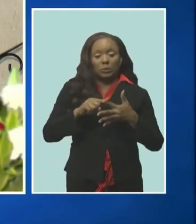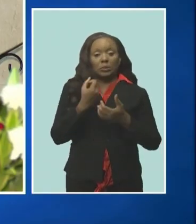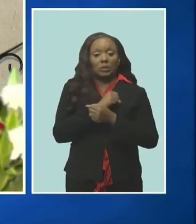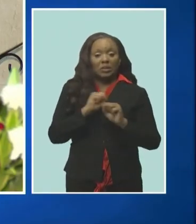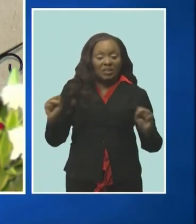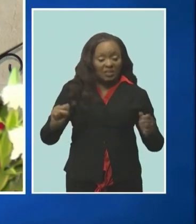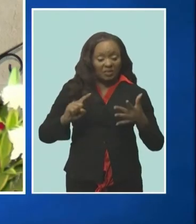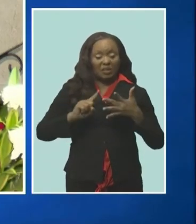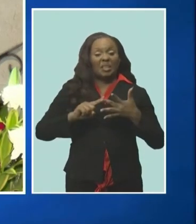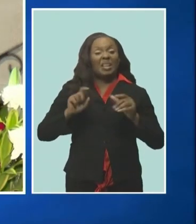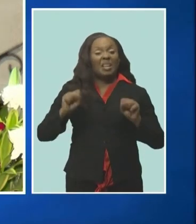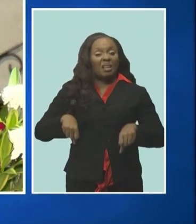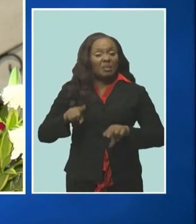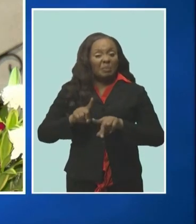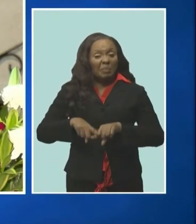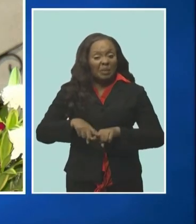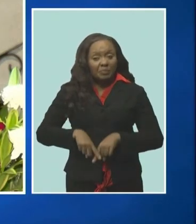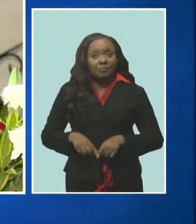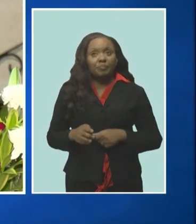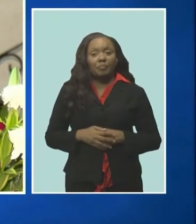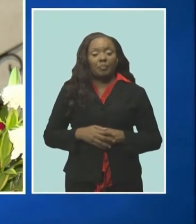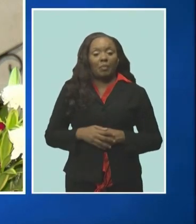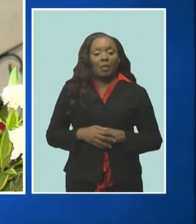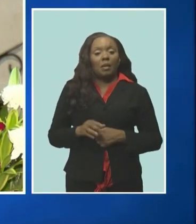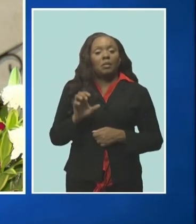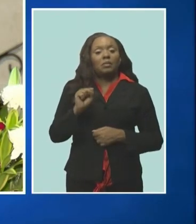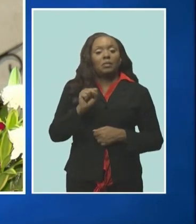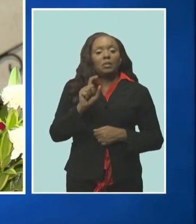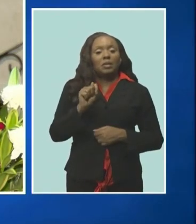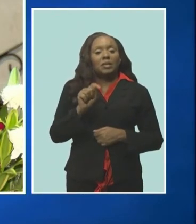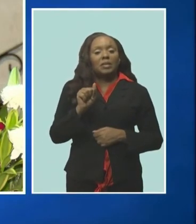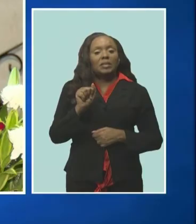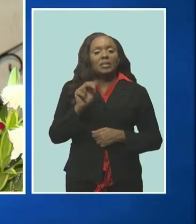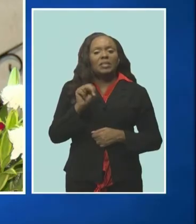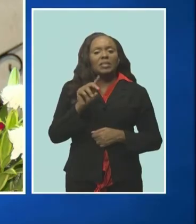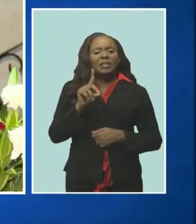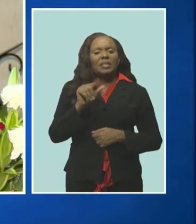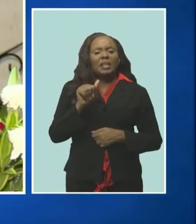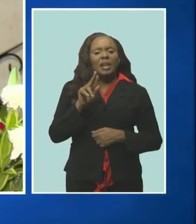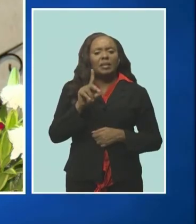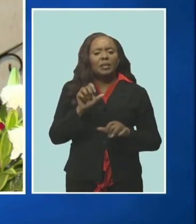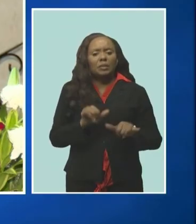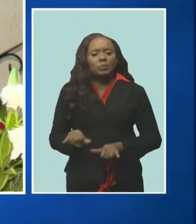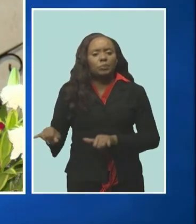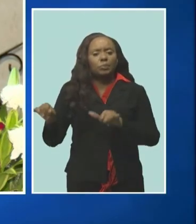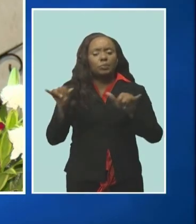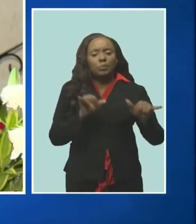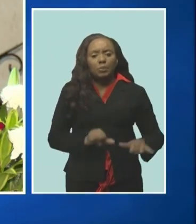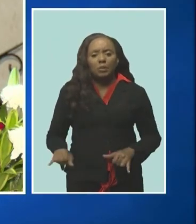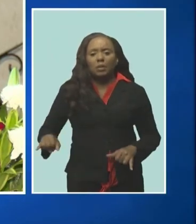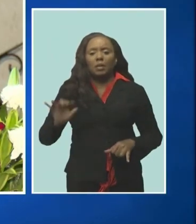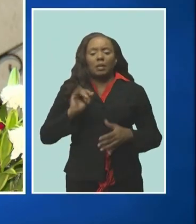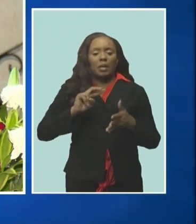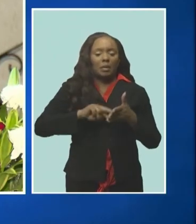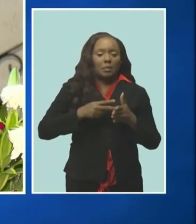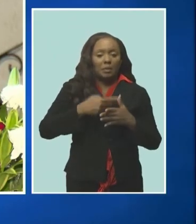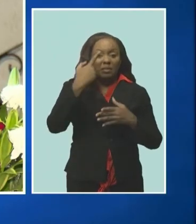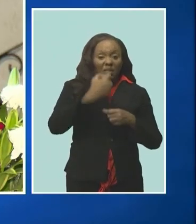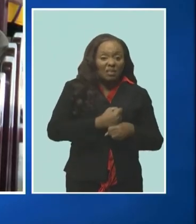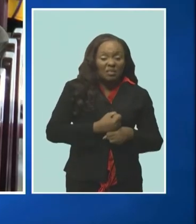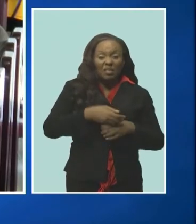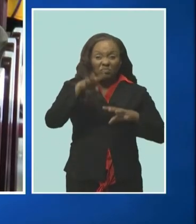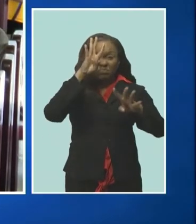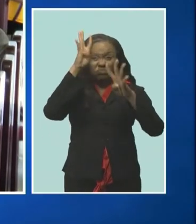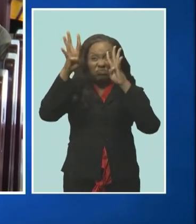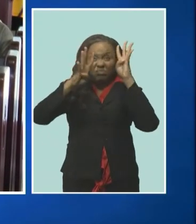standards are the foundation upon which trust innovation and progress are built